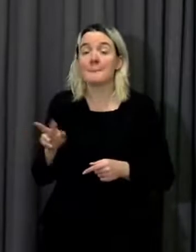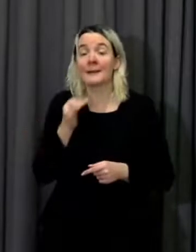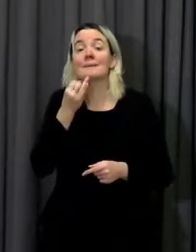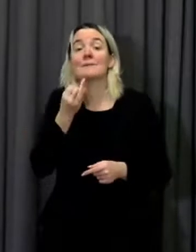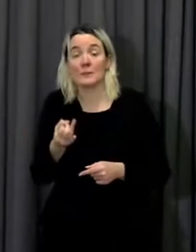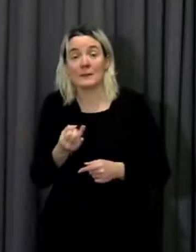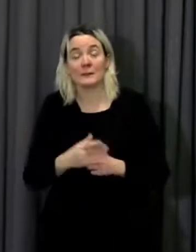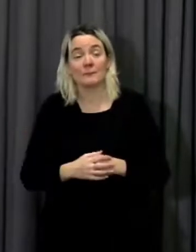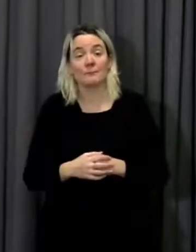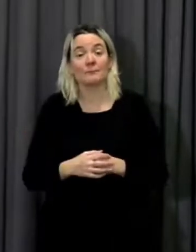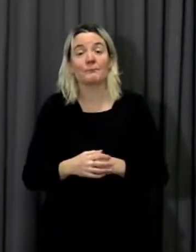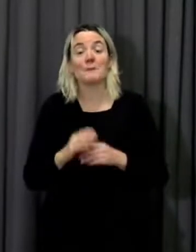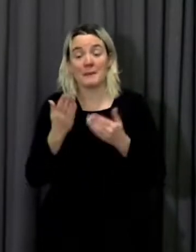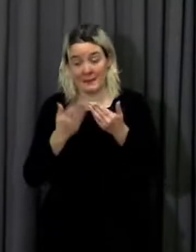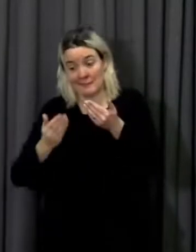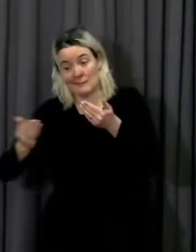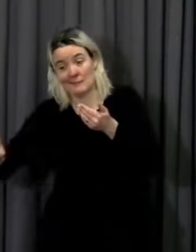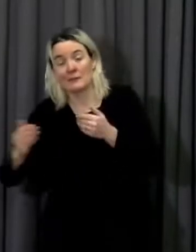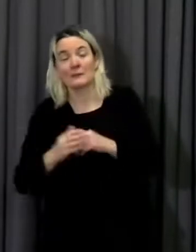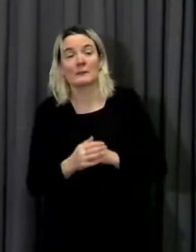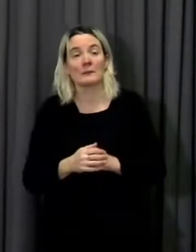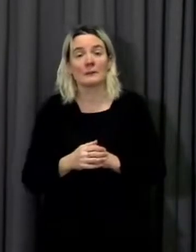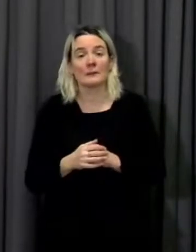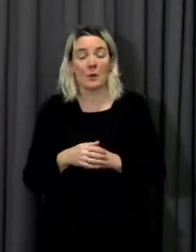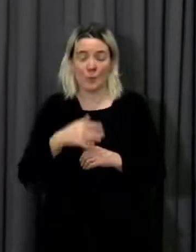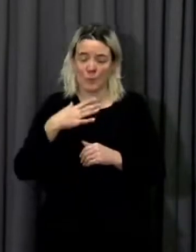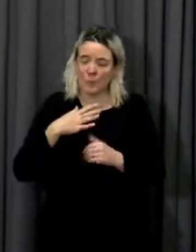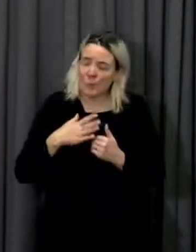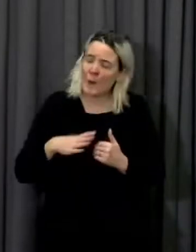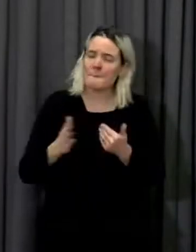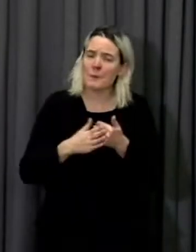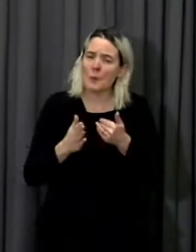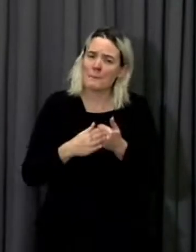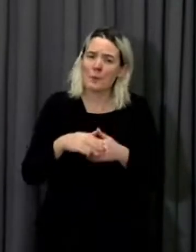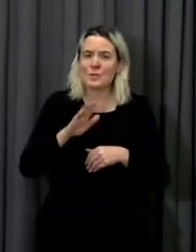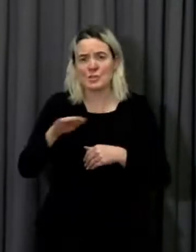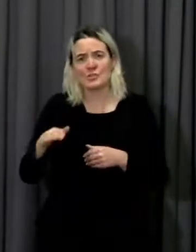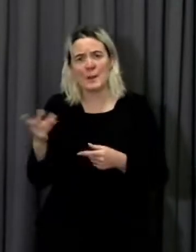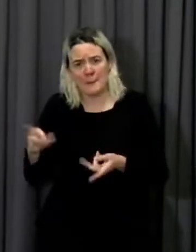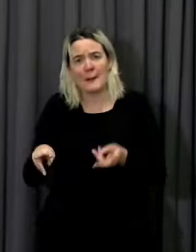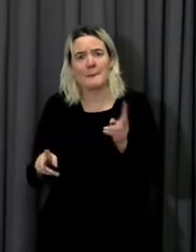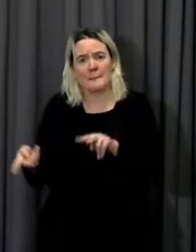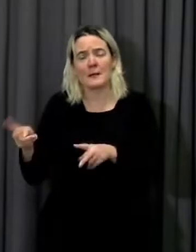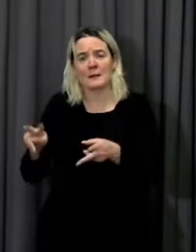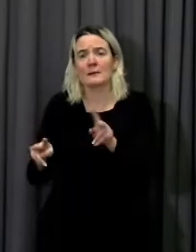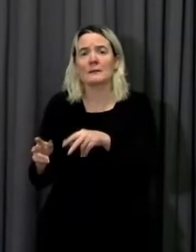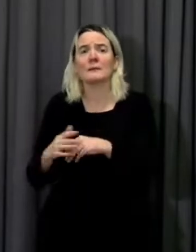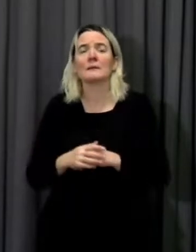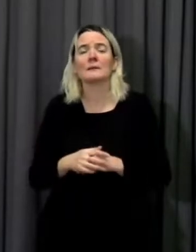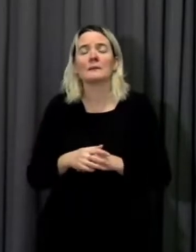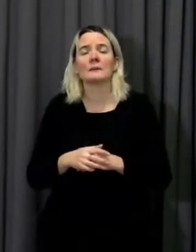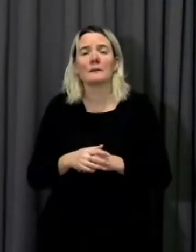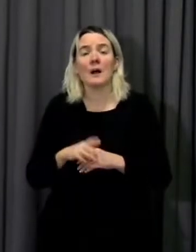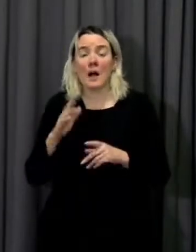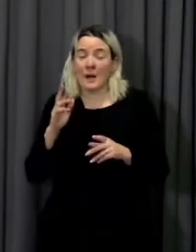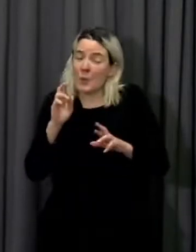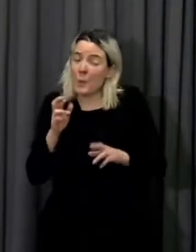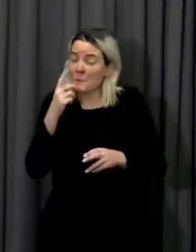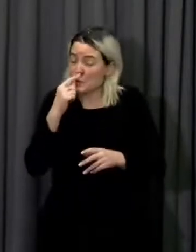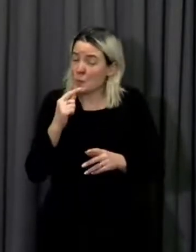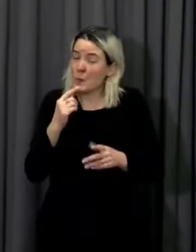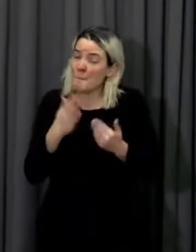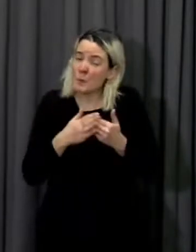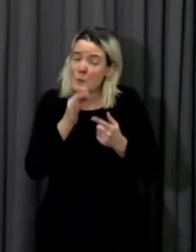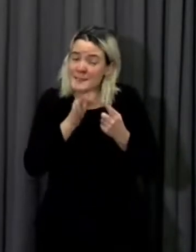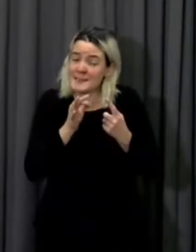Wrth gwrs, ond pen draw, mae'n bosig yn bod ni'n cael fwy o blant nôl i'r ysgol, ac i ni'n gobeithio rhoi fwy o fanylder ar